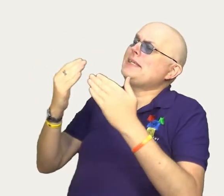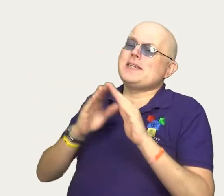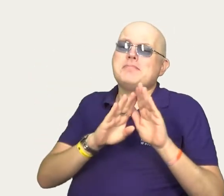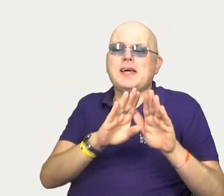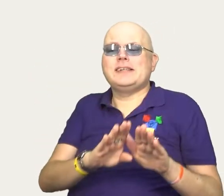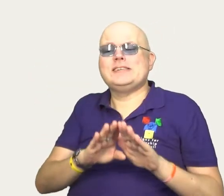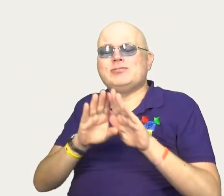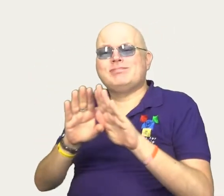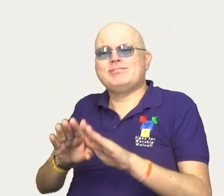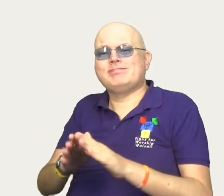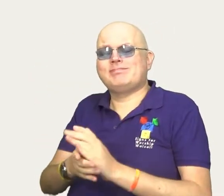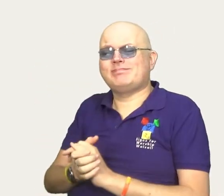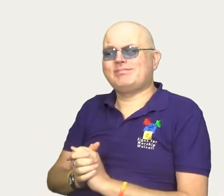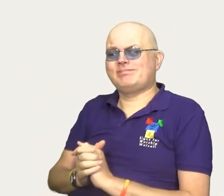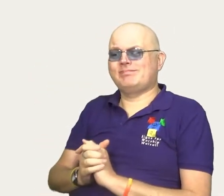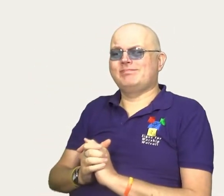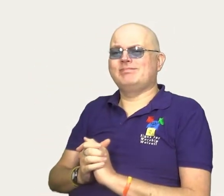Lord have mercy.